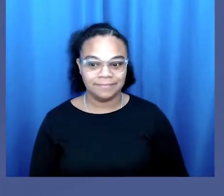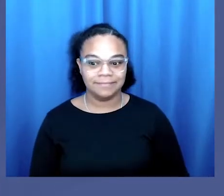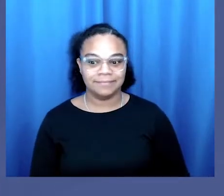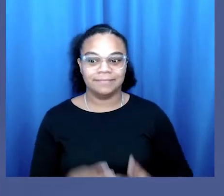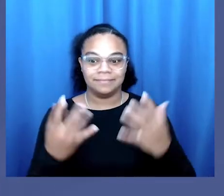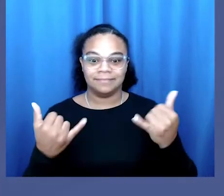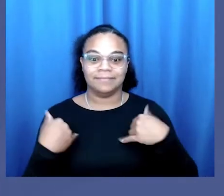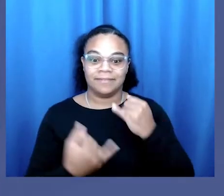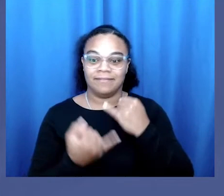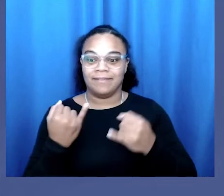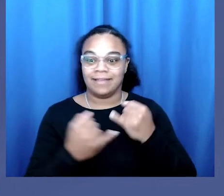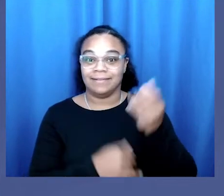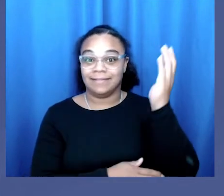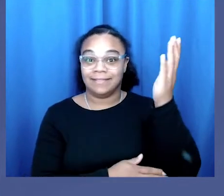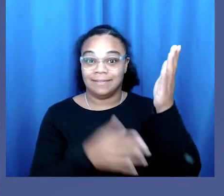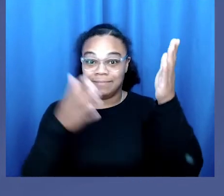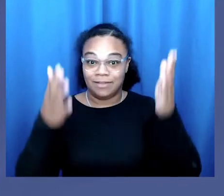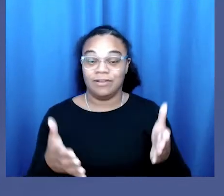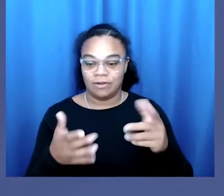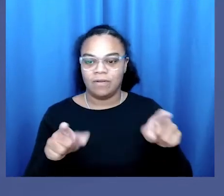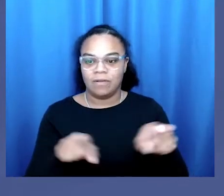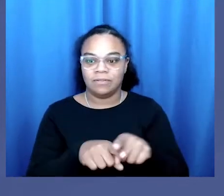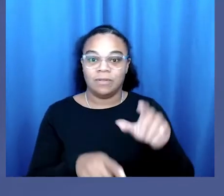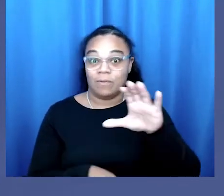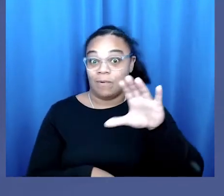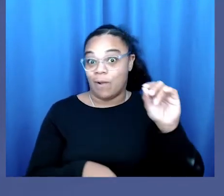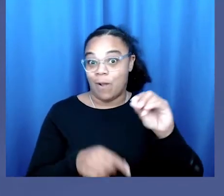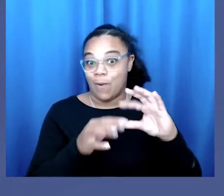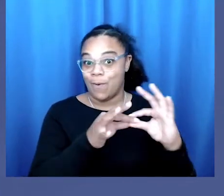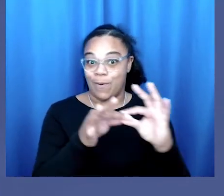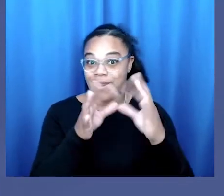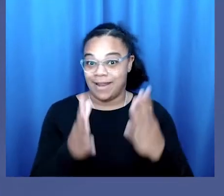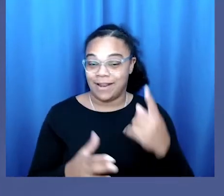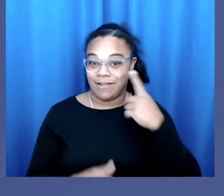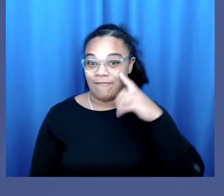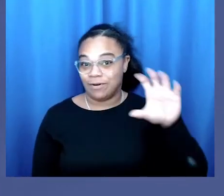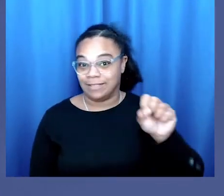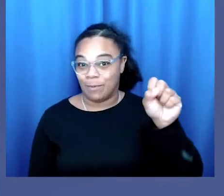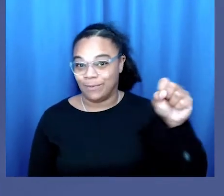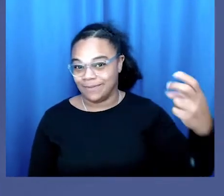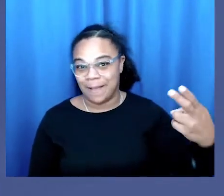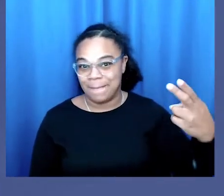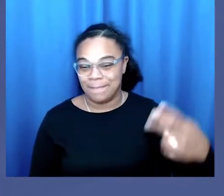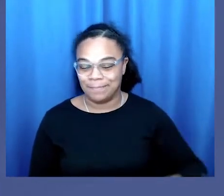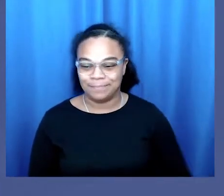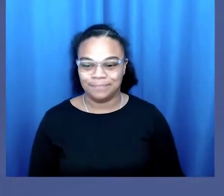So we now have our final speaker who is also the co-coordinator for Spokes Hub.